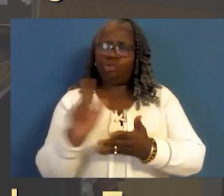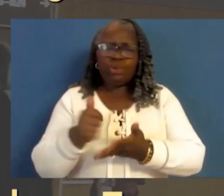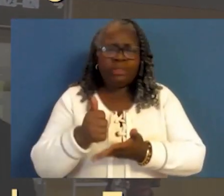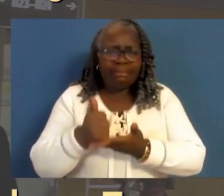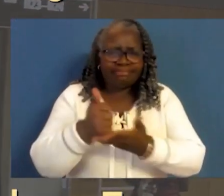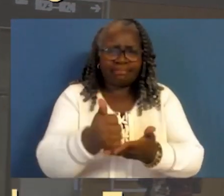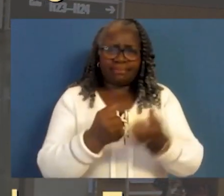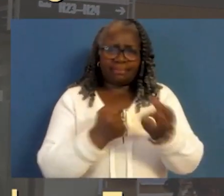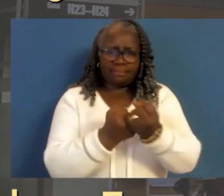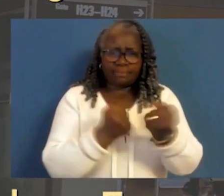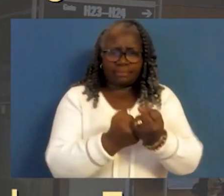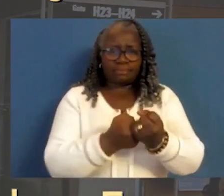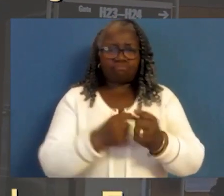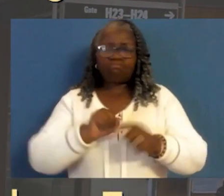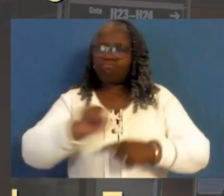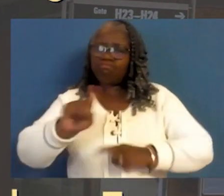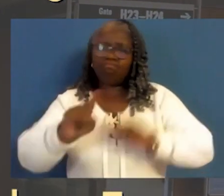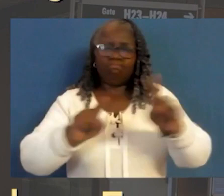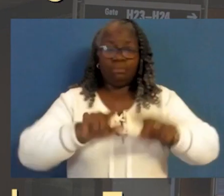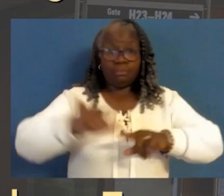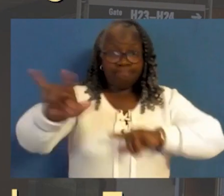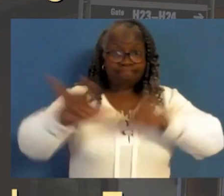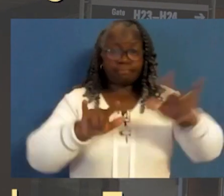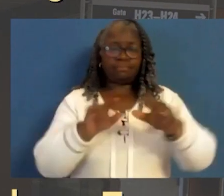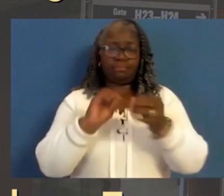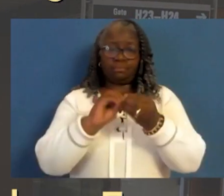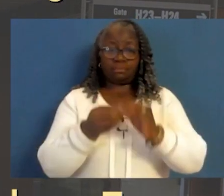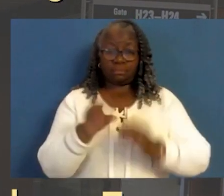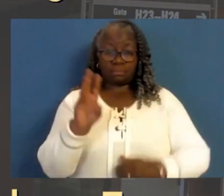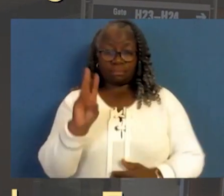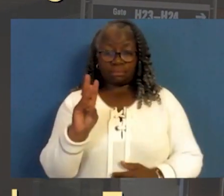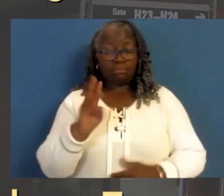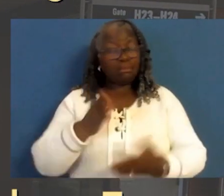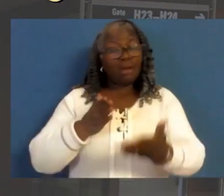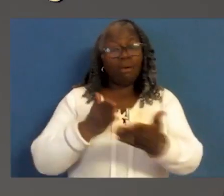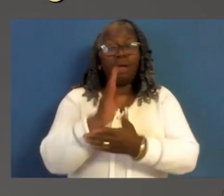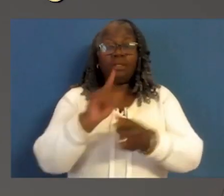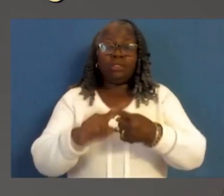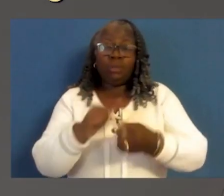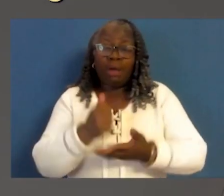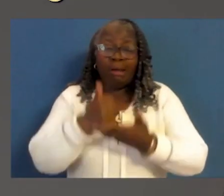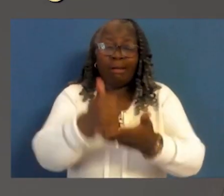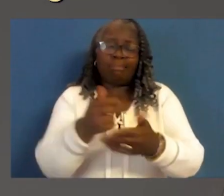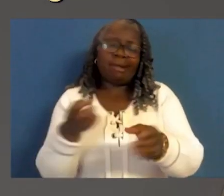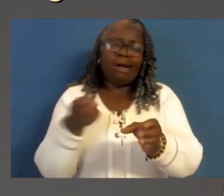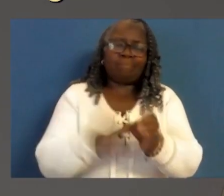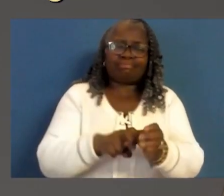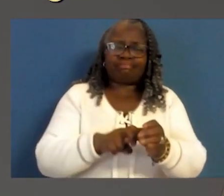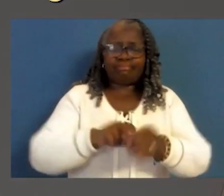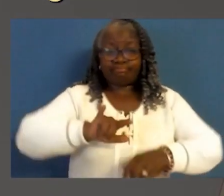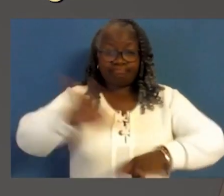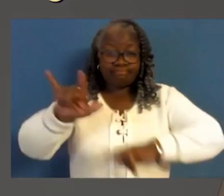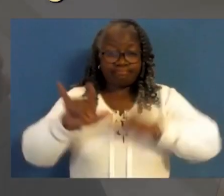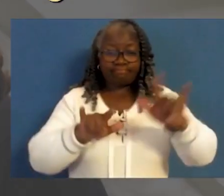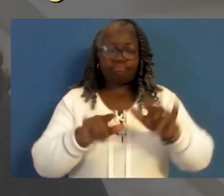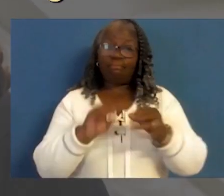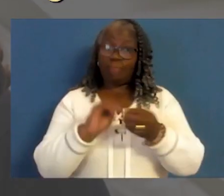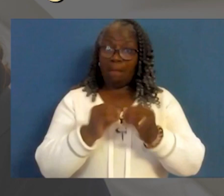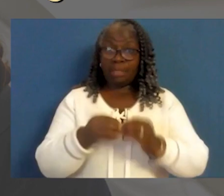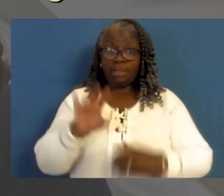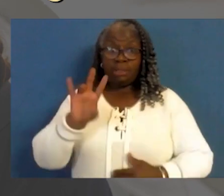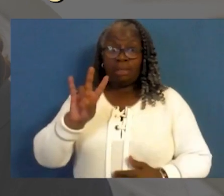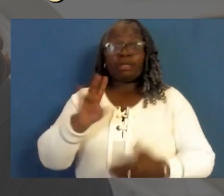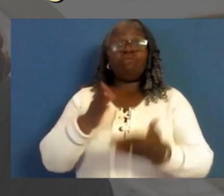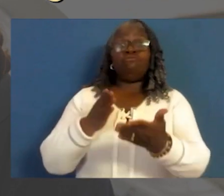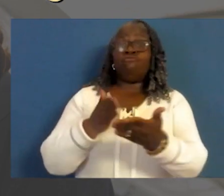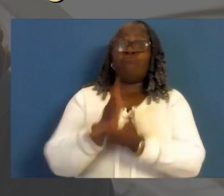Number five, the right to assistance at airports. Number six, the right to assistance on the